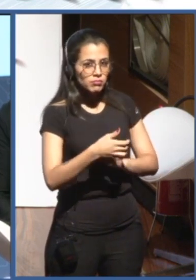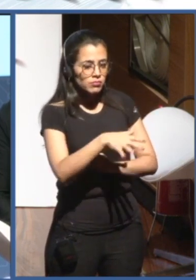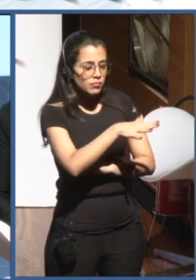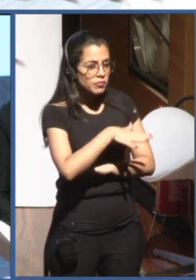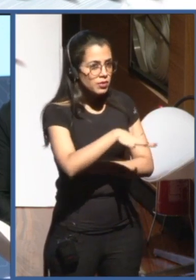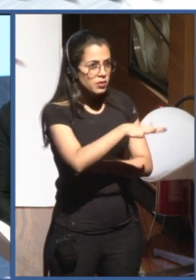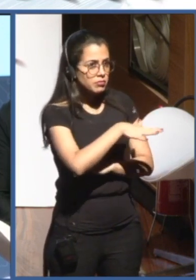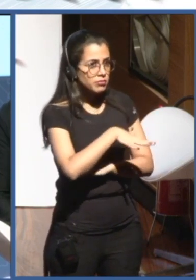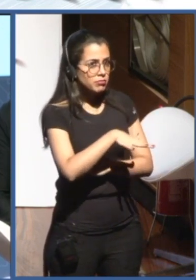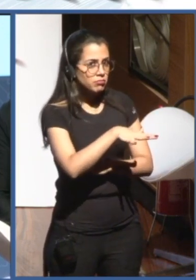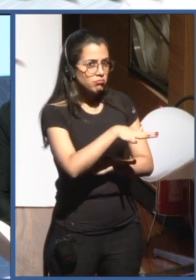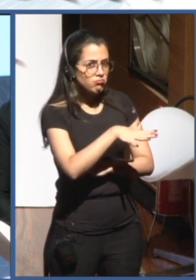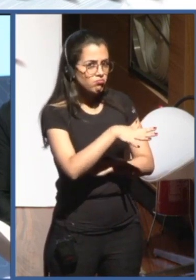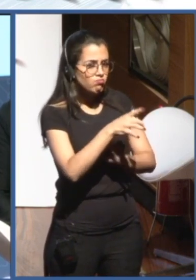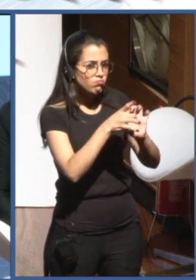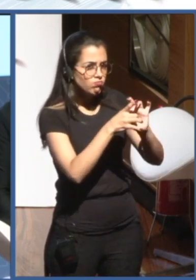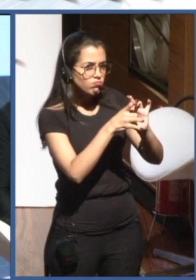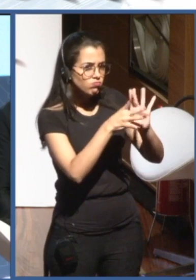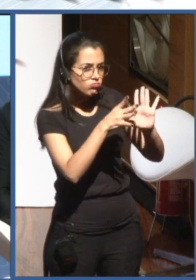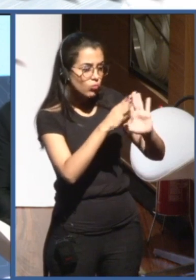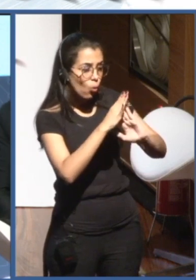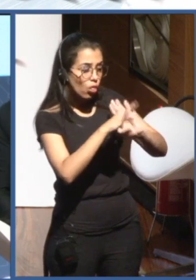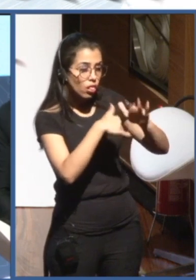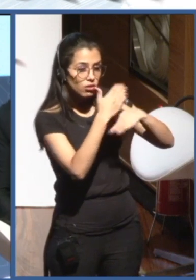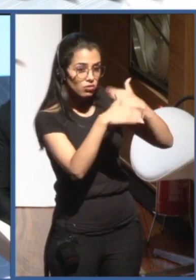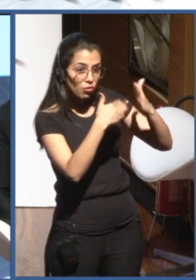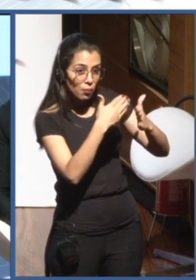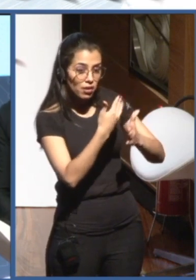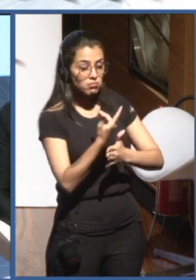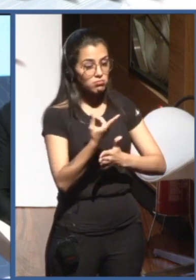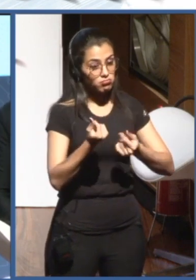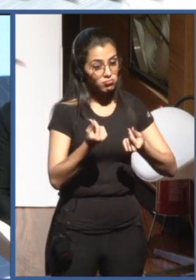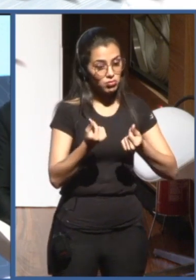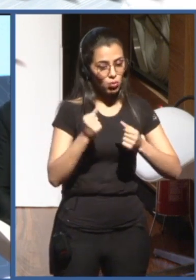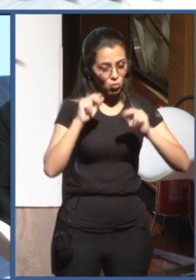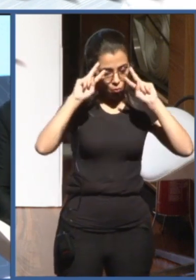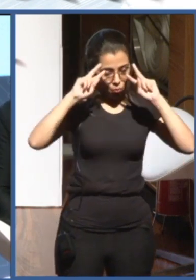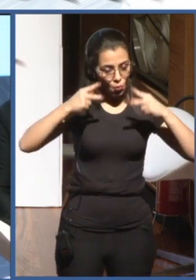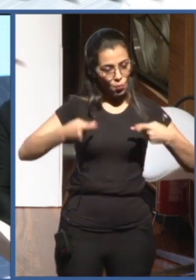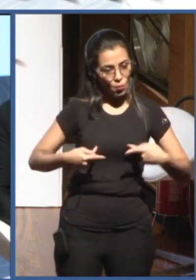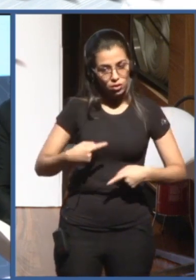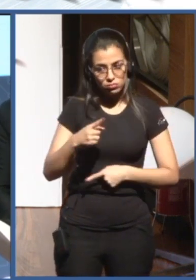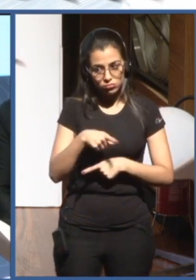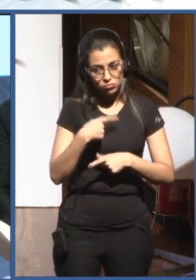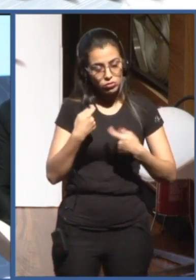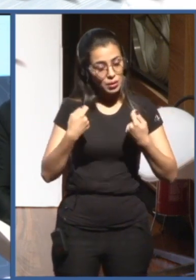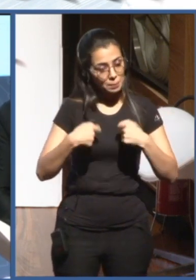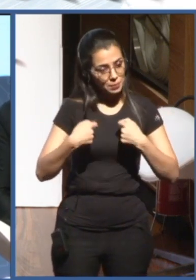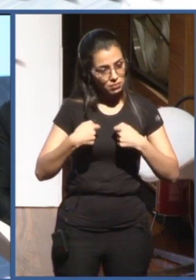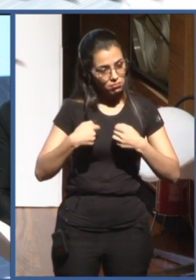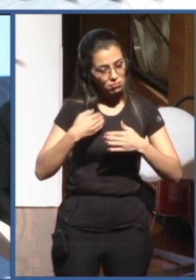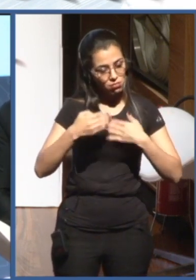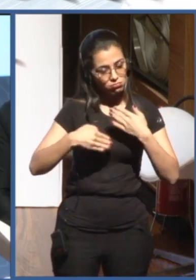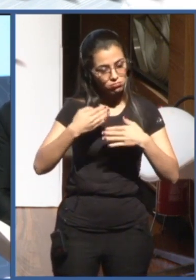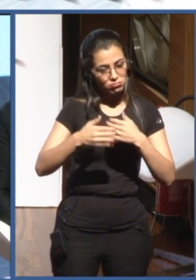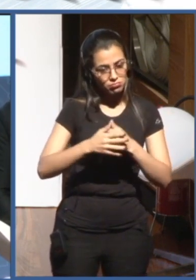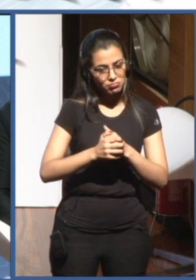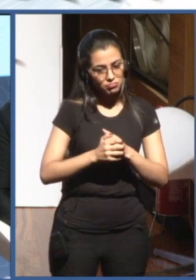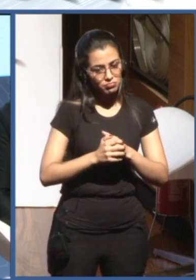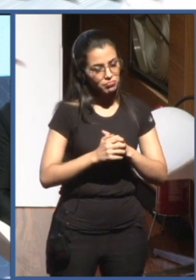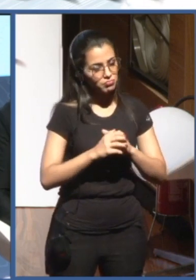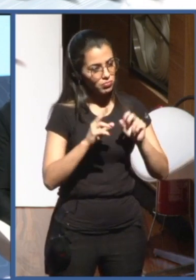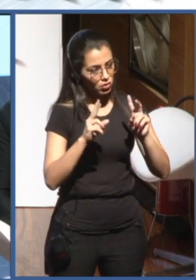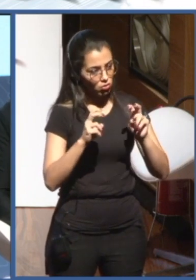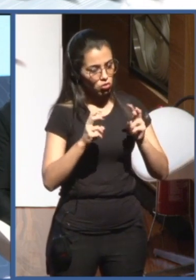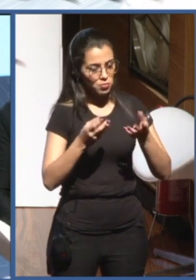and helping develop the human capital that we need. Now, in terms of the international cooperation element, so the modus